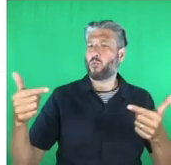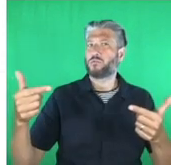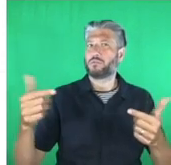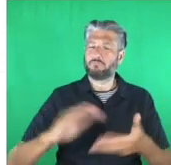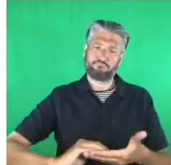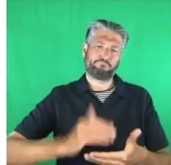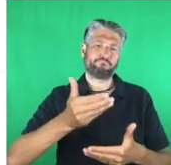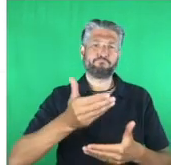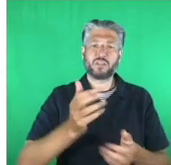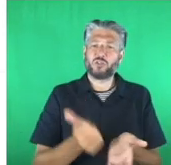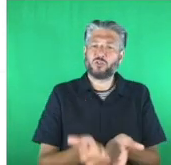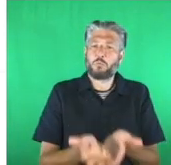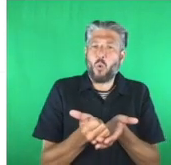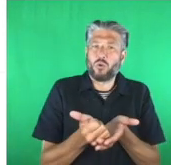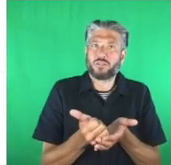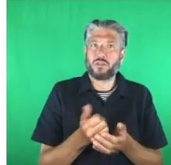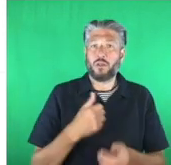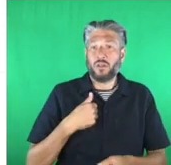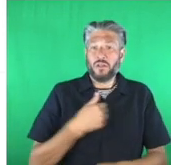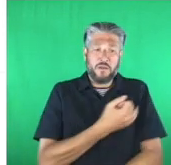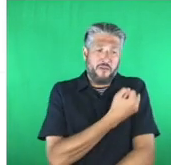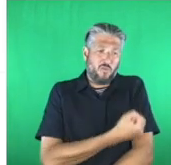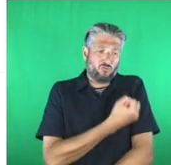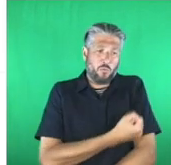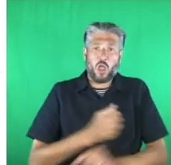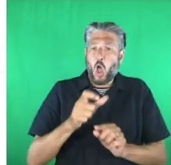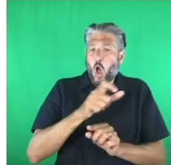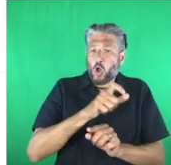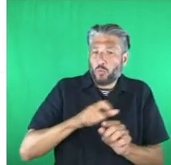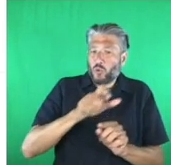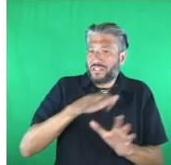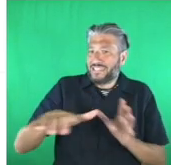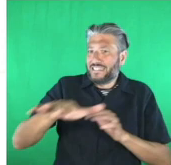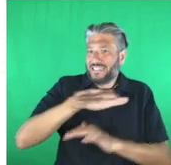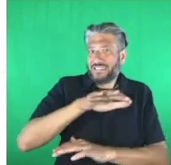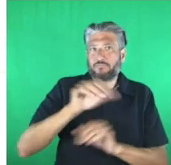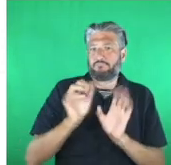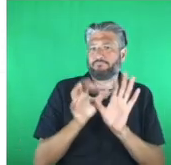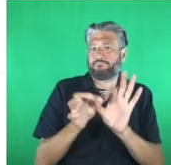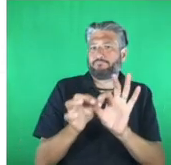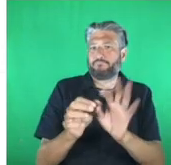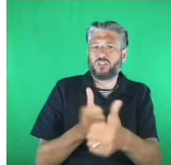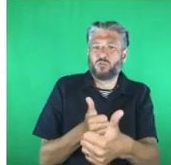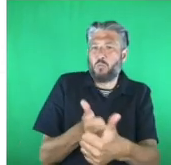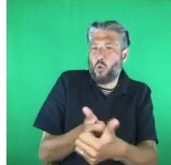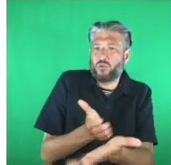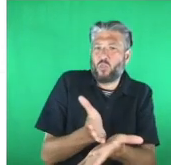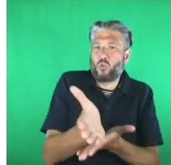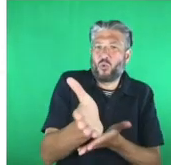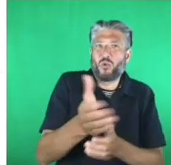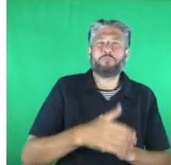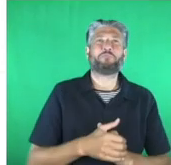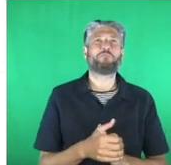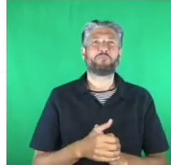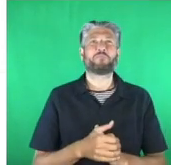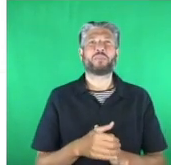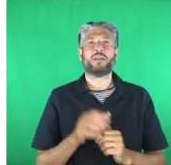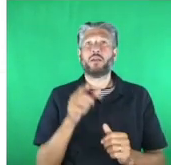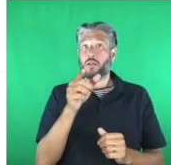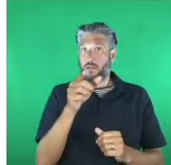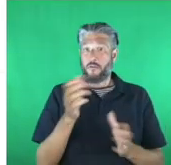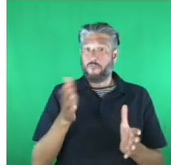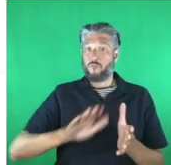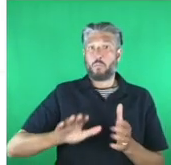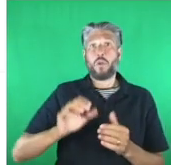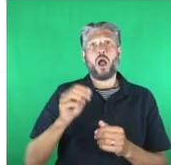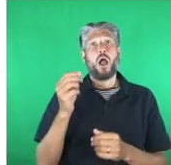community members are connected and supported at all times designed by the laugh team at cardiff met university hug is